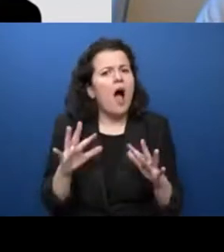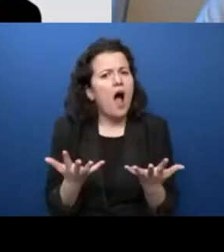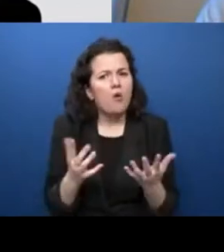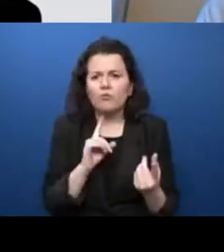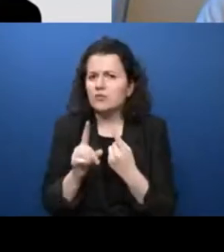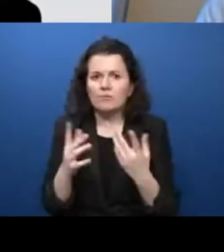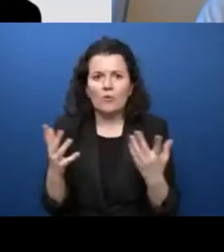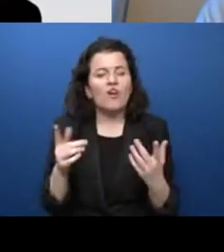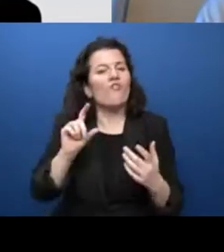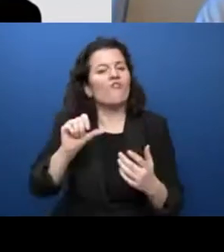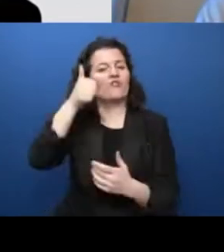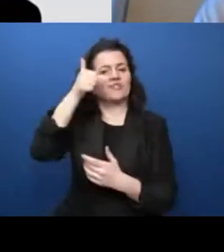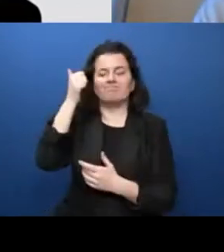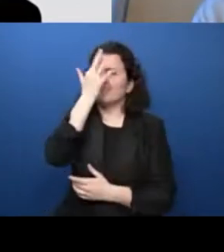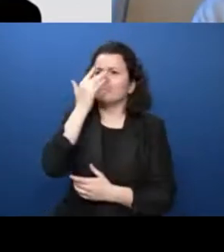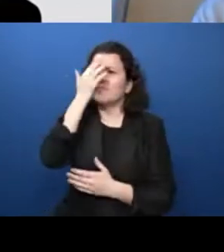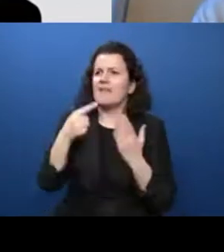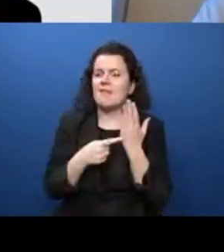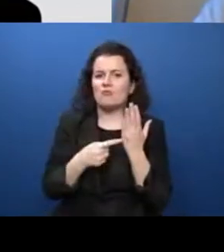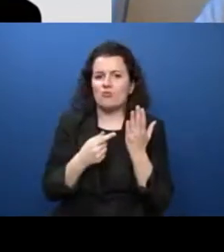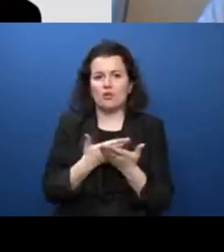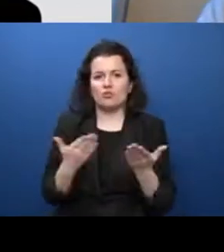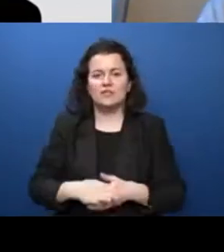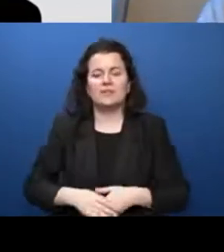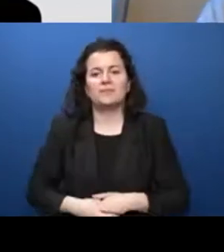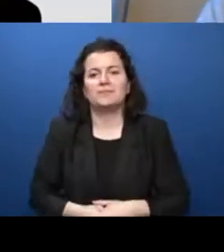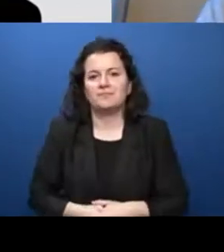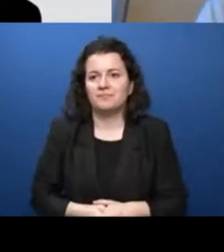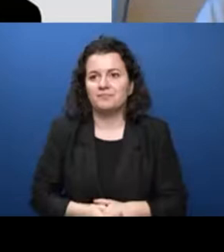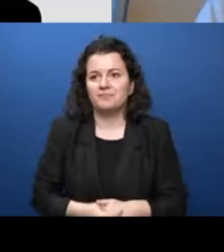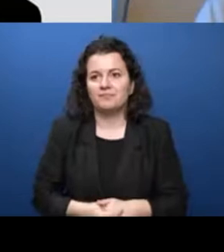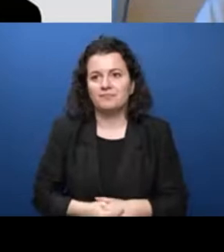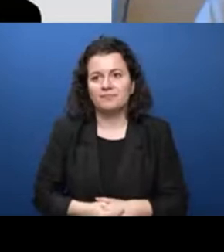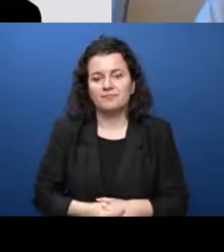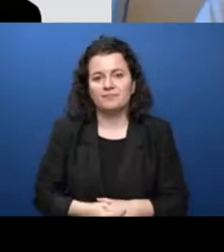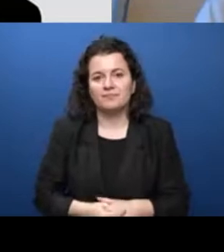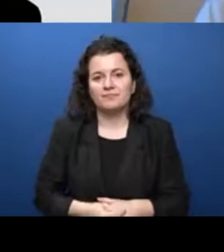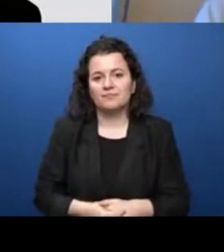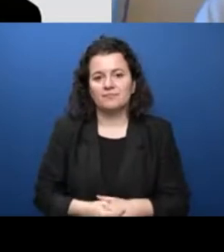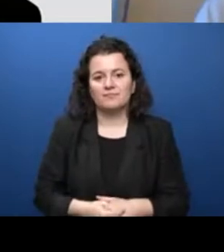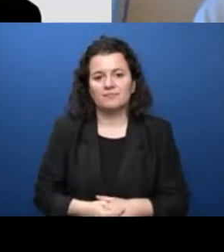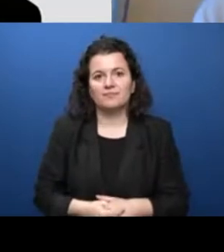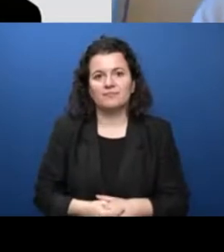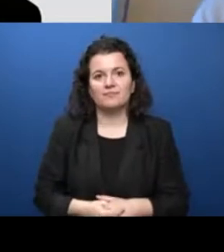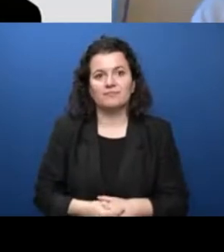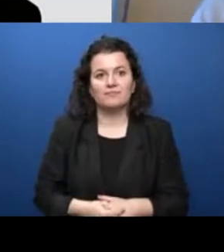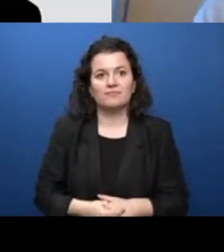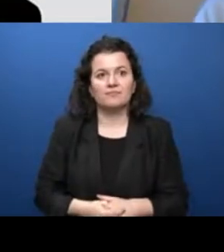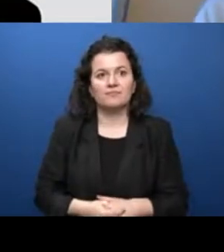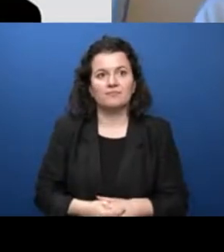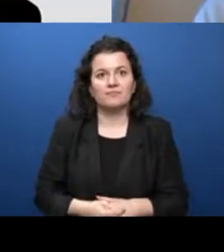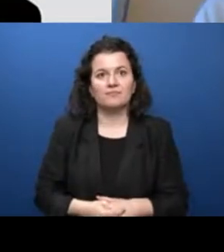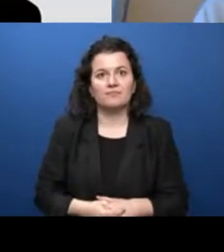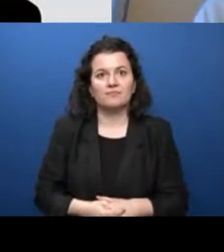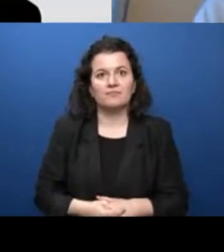de conocer cómo funciona. I'm going to translate that first, sorry. Answering this question implies